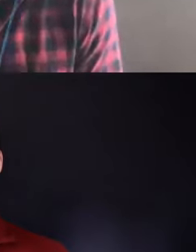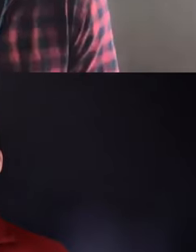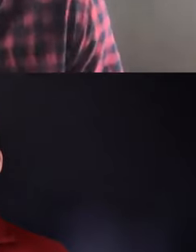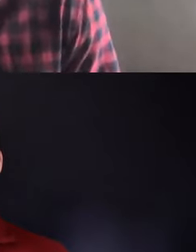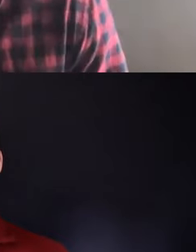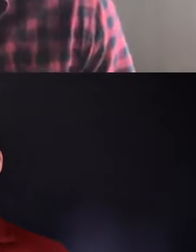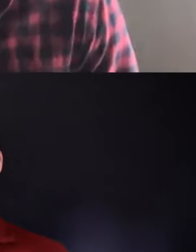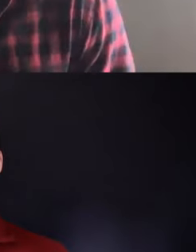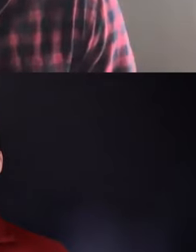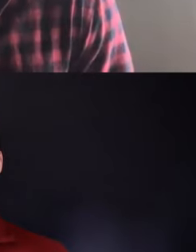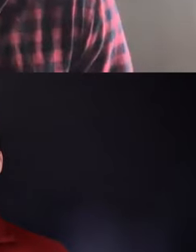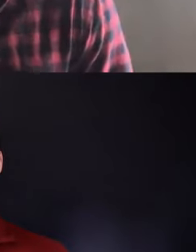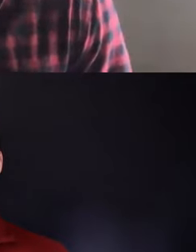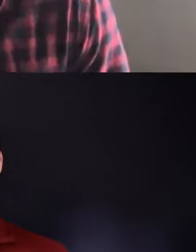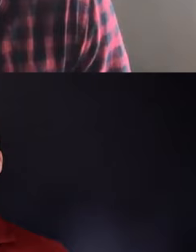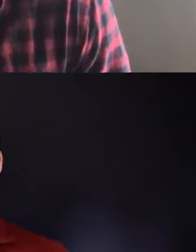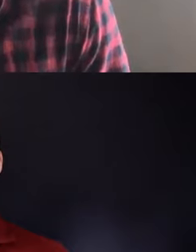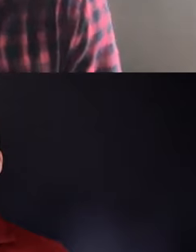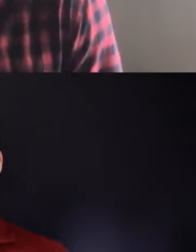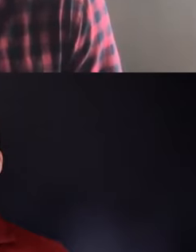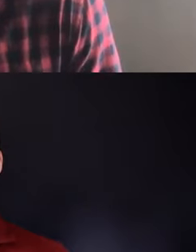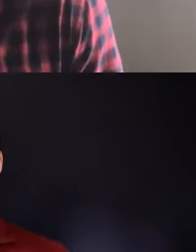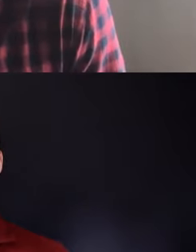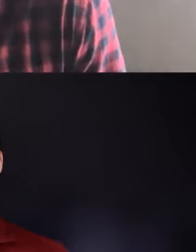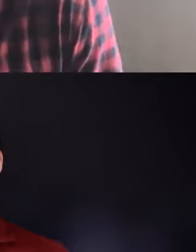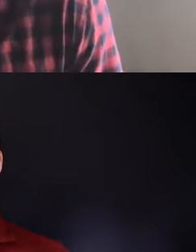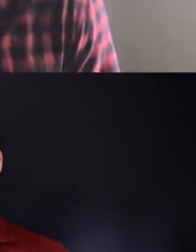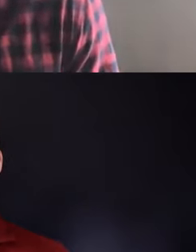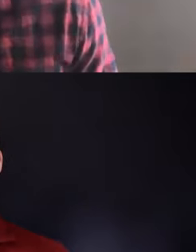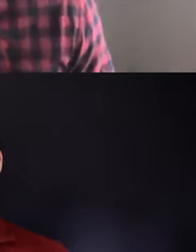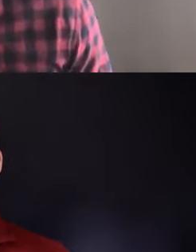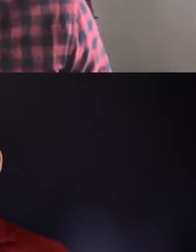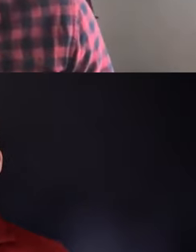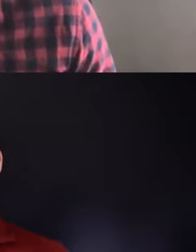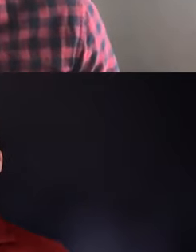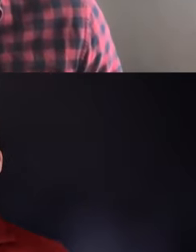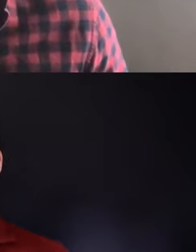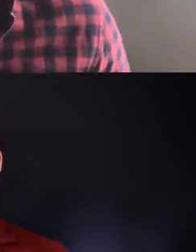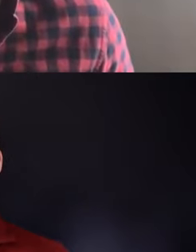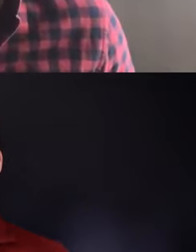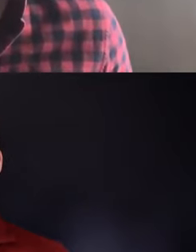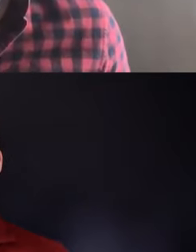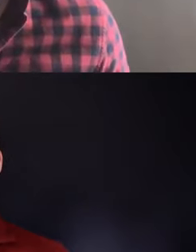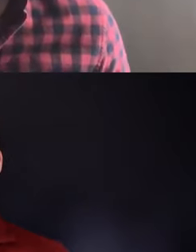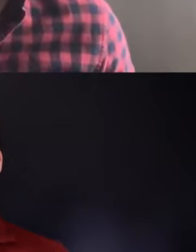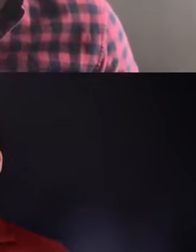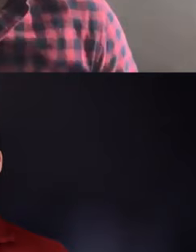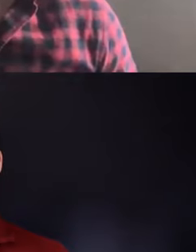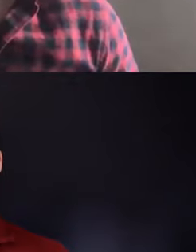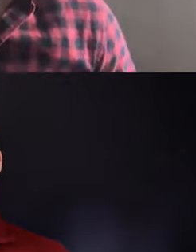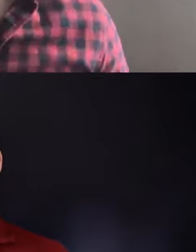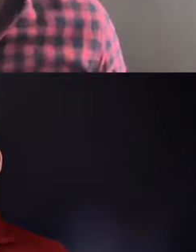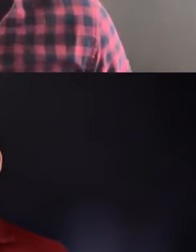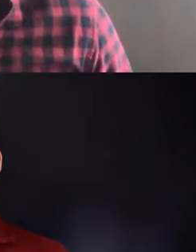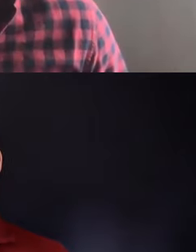as comfortable doing hard-nosed morphophonology as she is engaging in linguistic activism. For example, in a recent